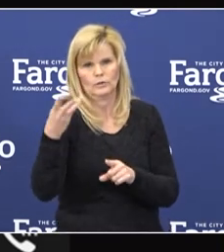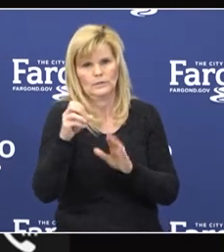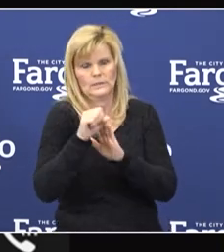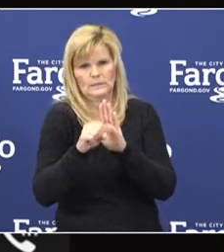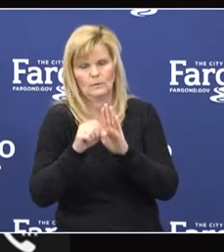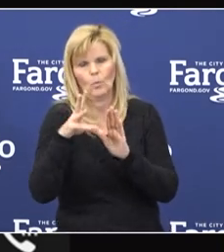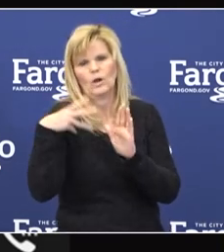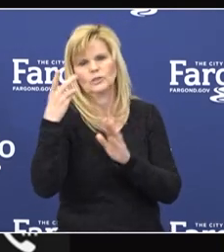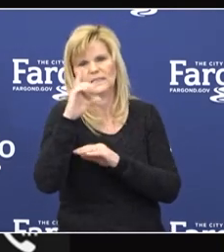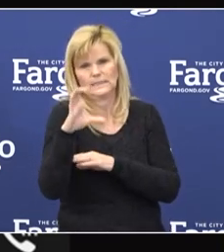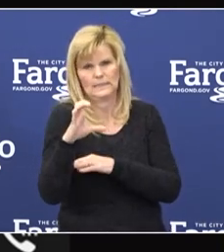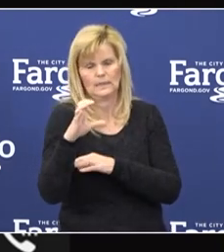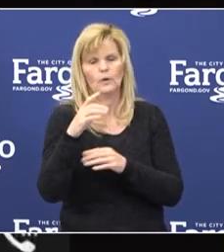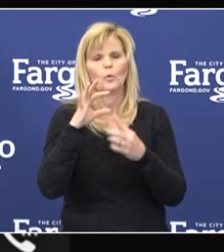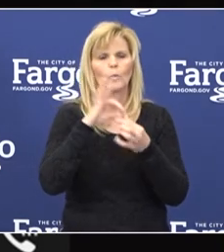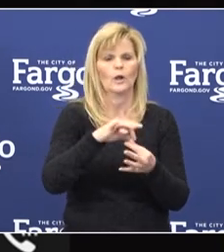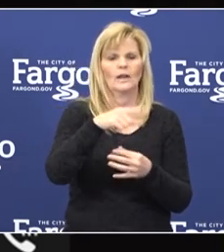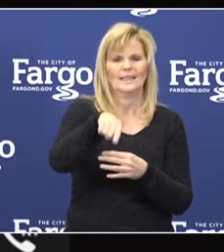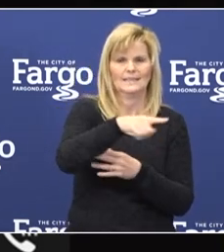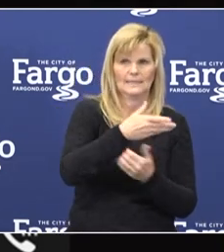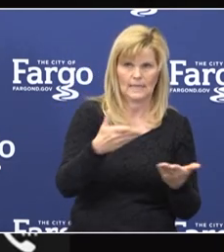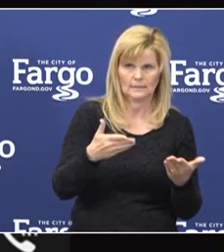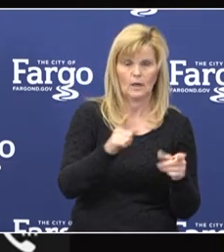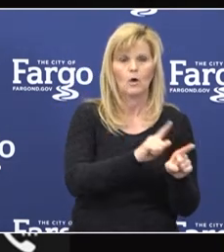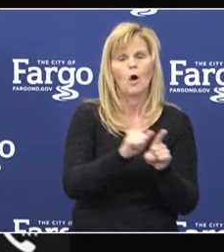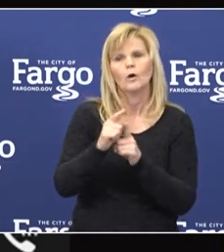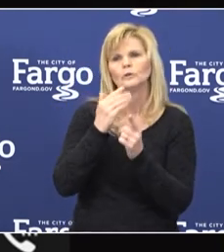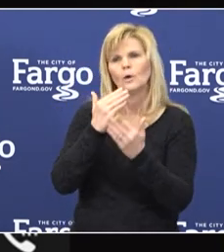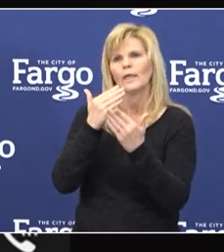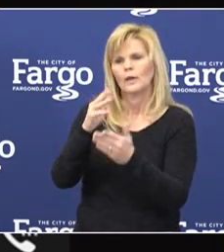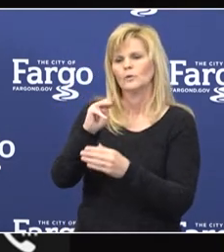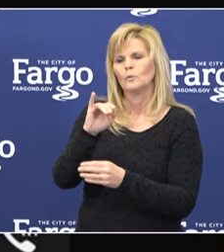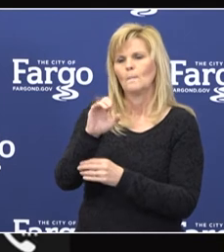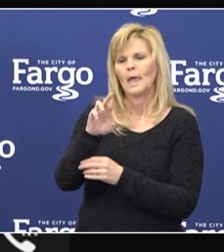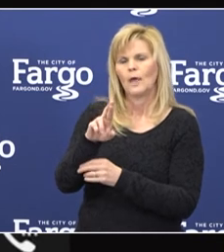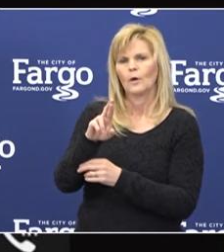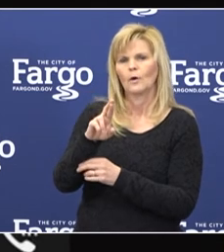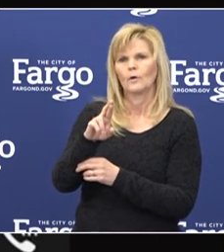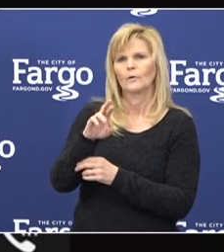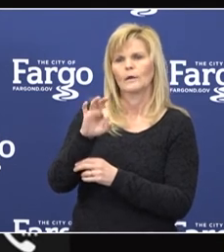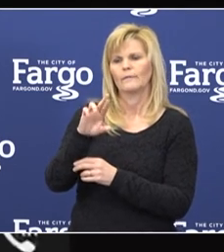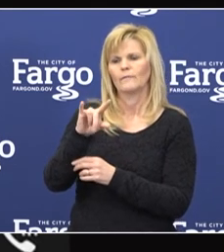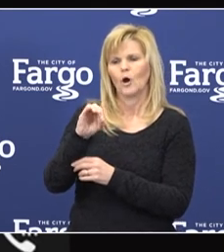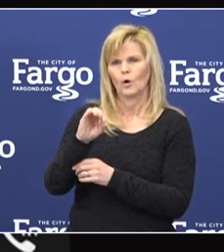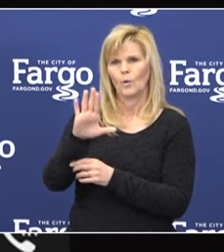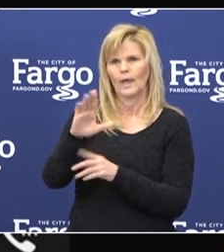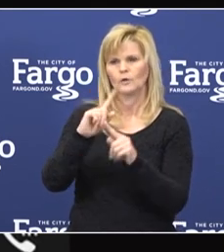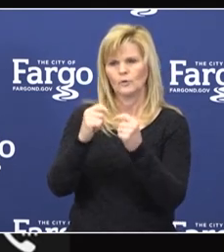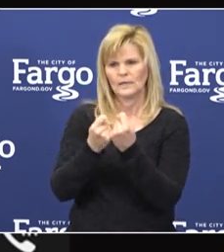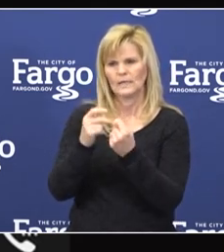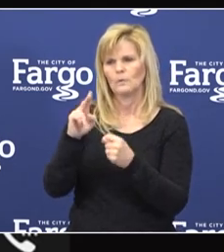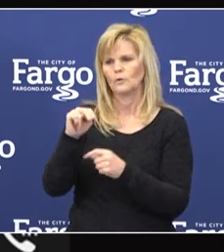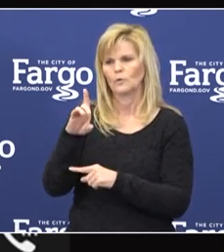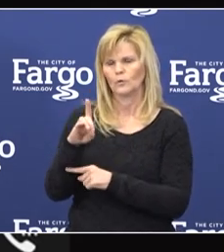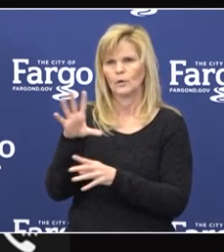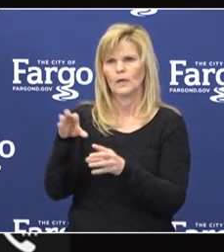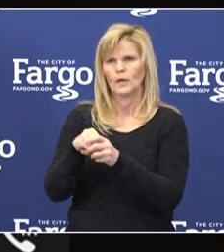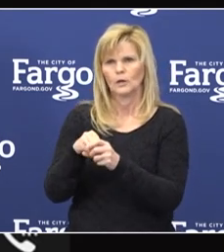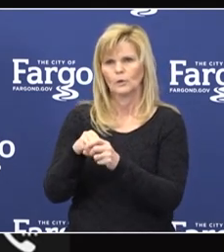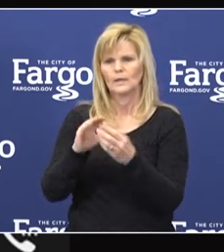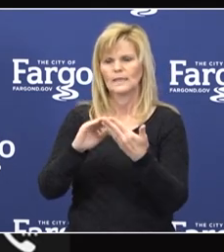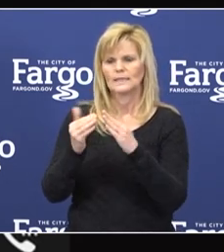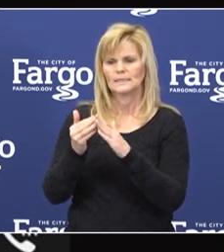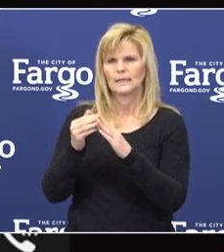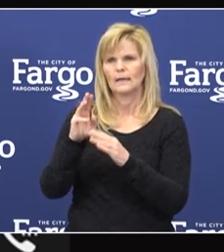items. Also, a big thank you to Mayor Mahoney and your team over in North Dakota for also including the city of